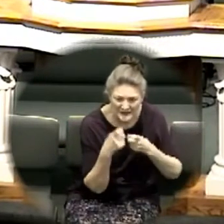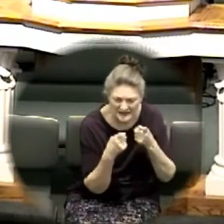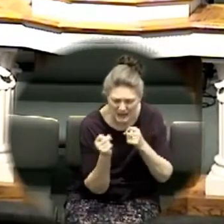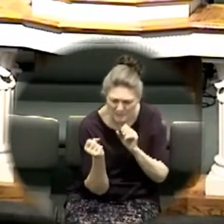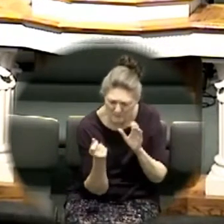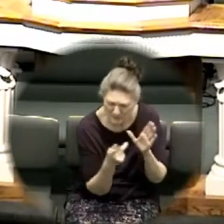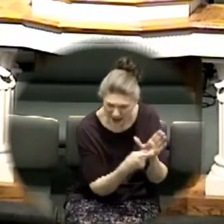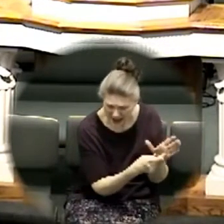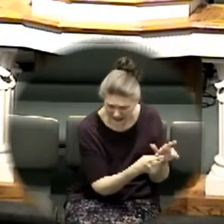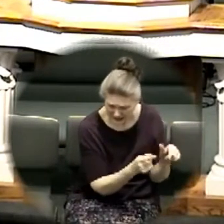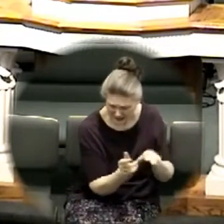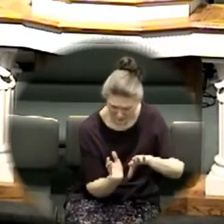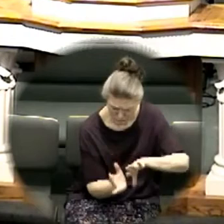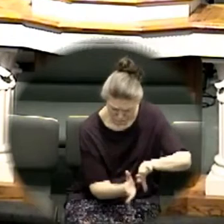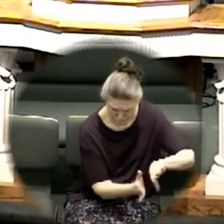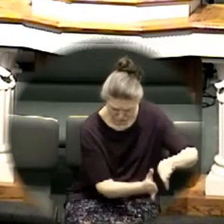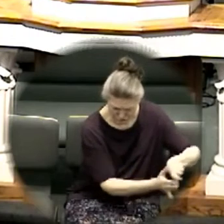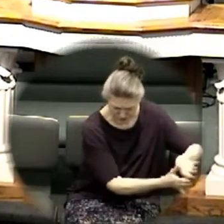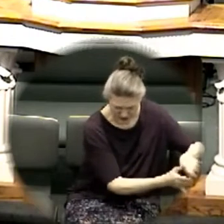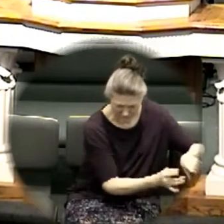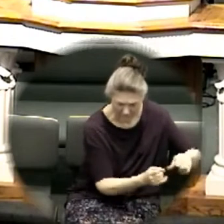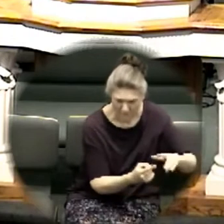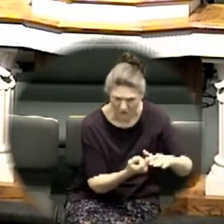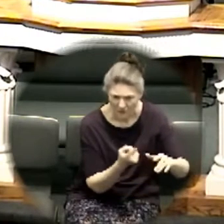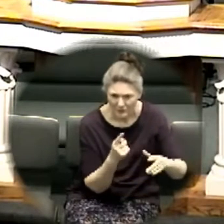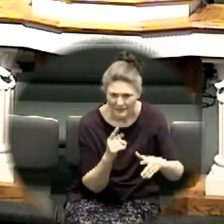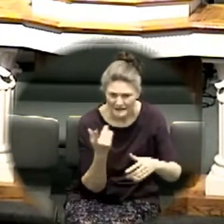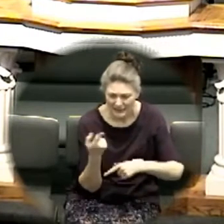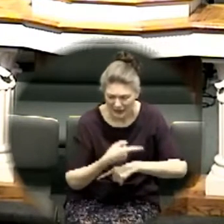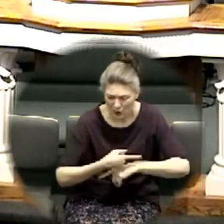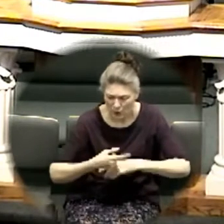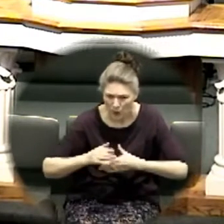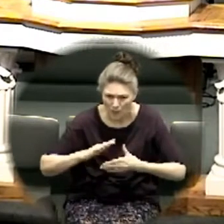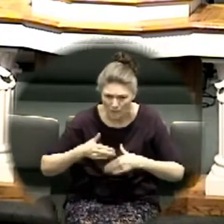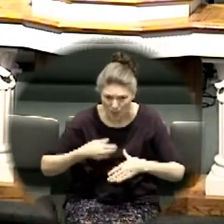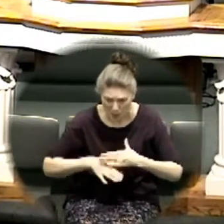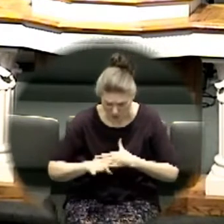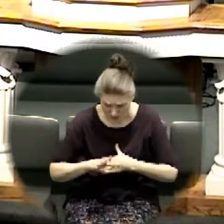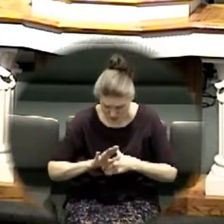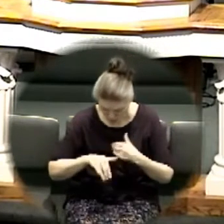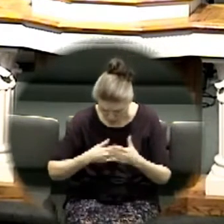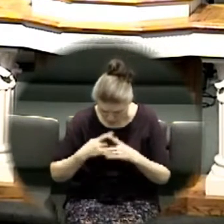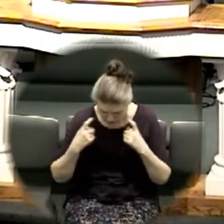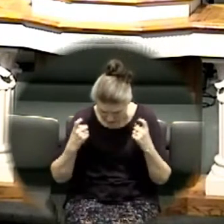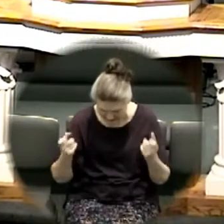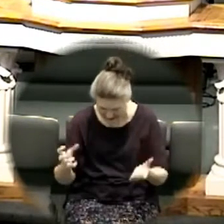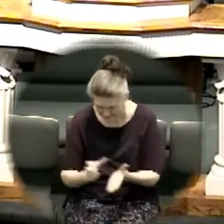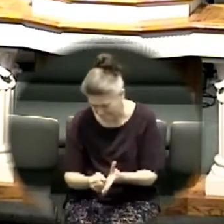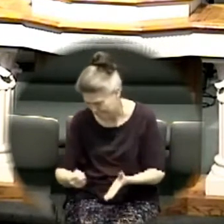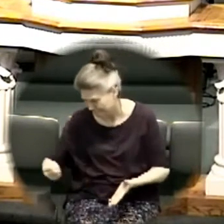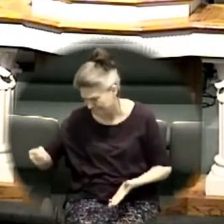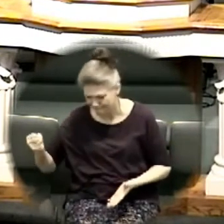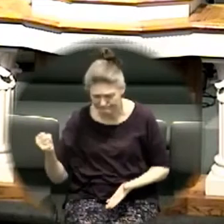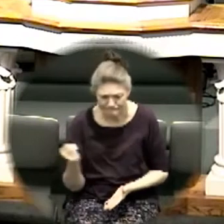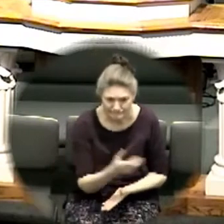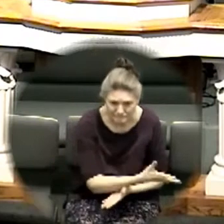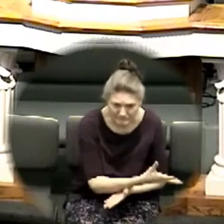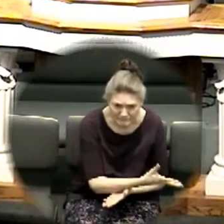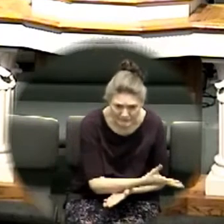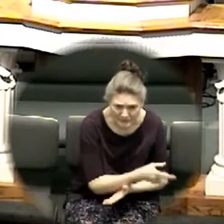can pass through into the promised land he called you a holy nation a peculiar people